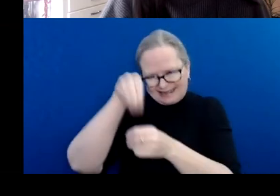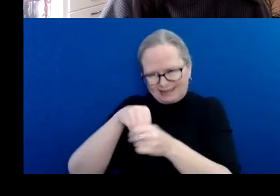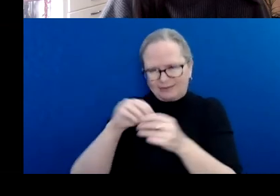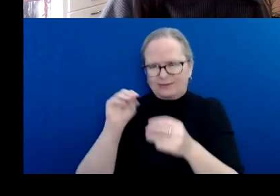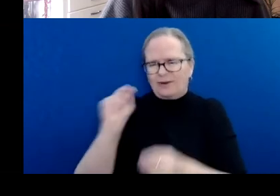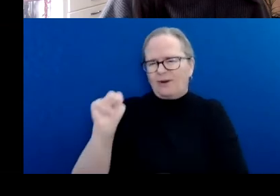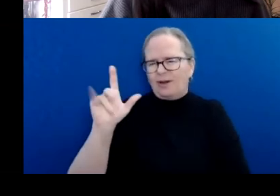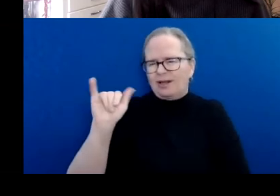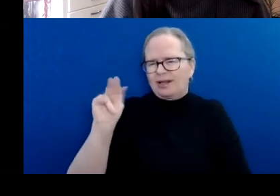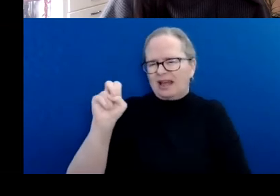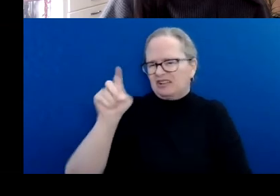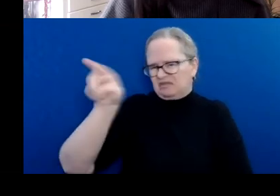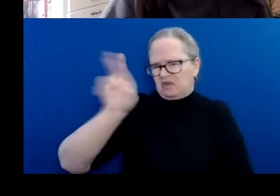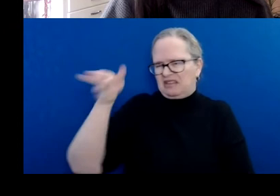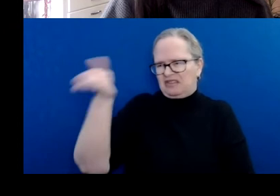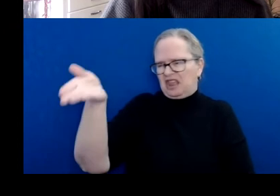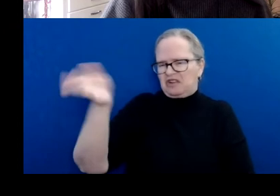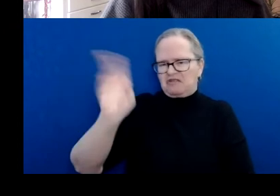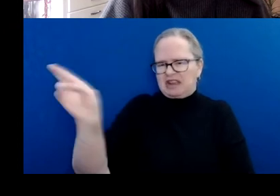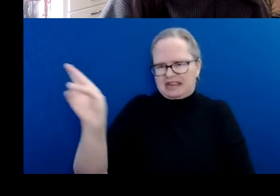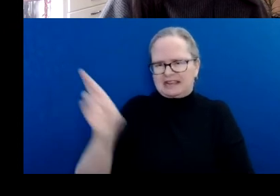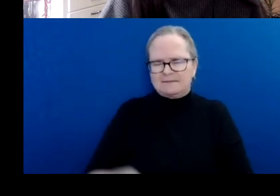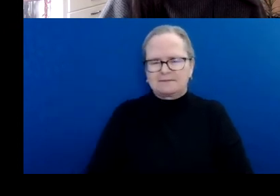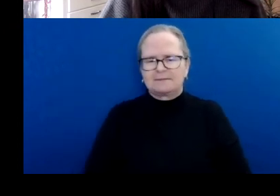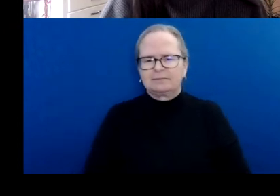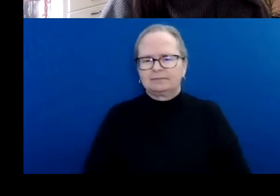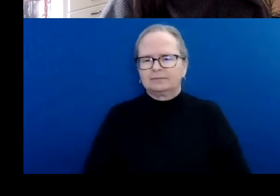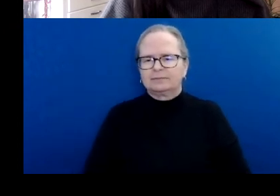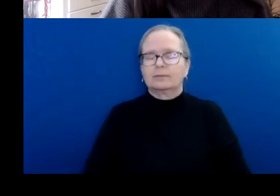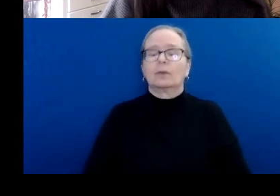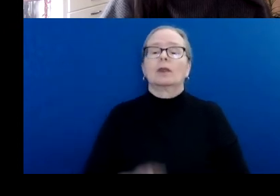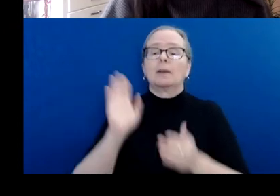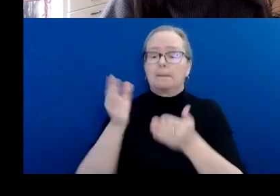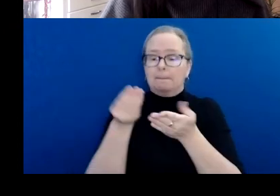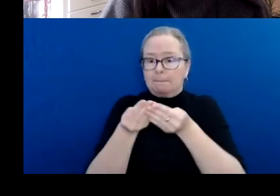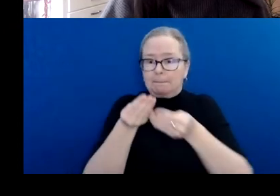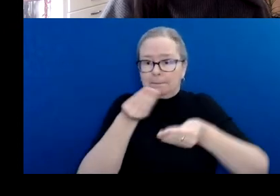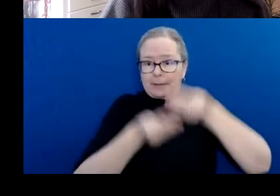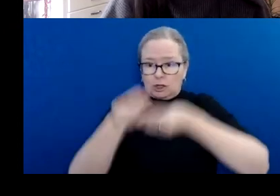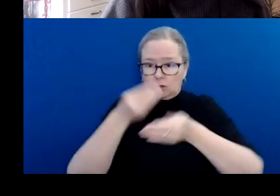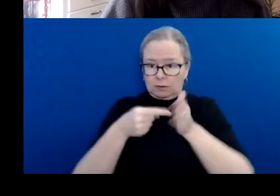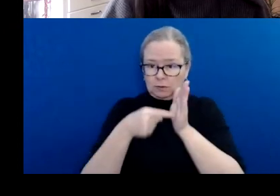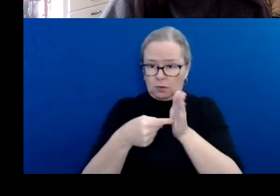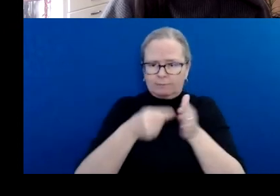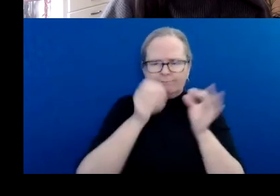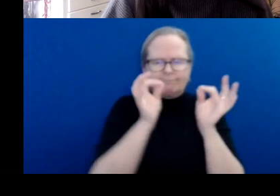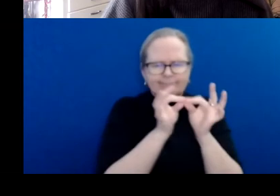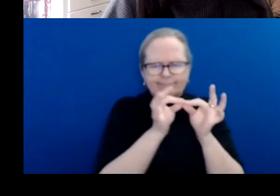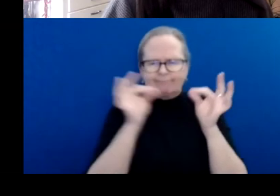Your budget will ask for a list of all relevant expenses and a list of all relevant revenues.